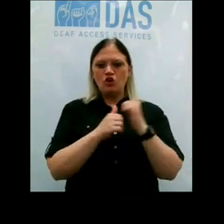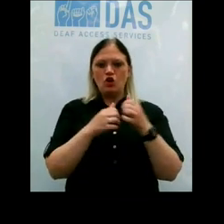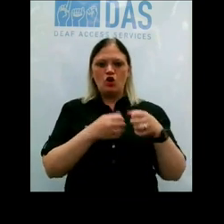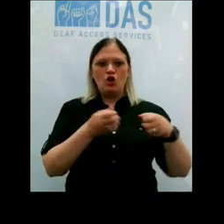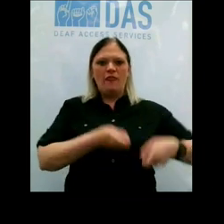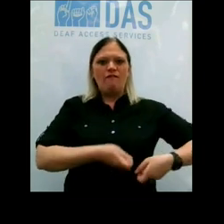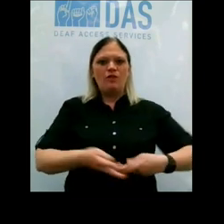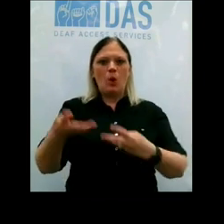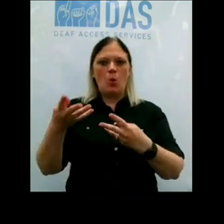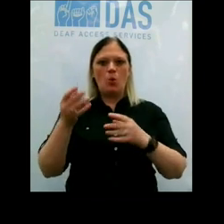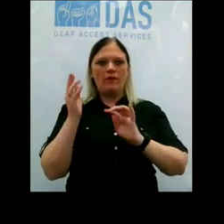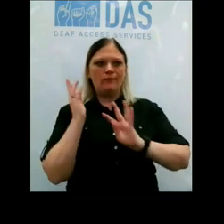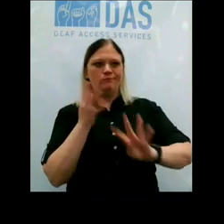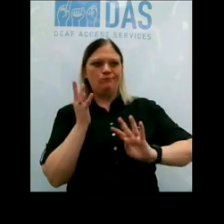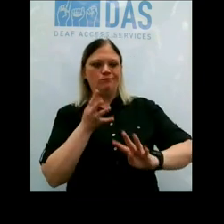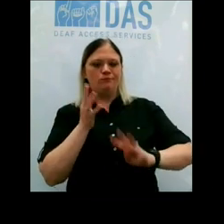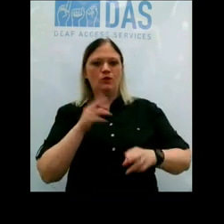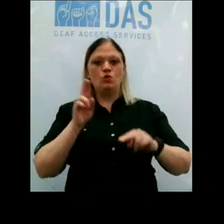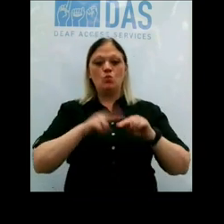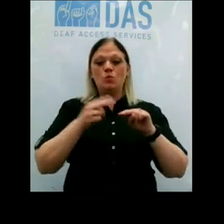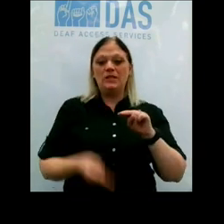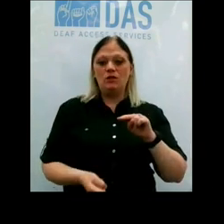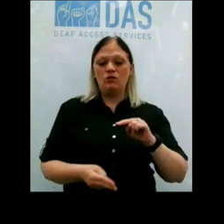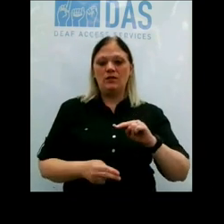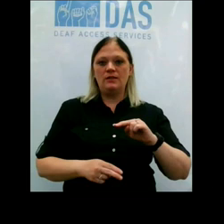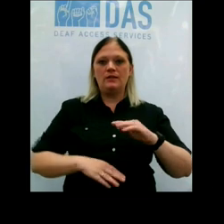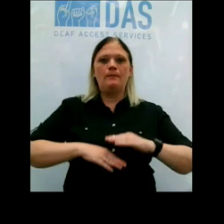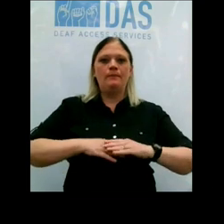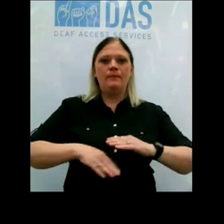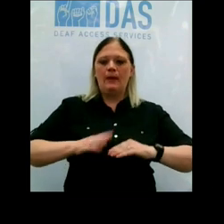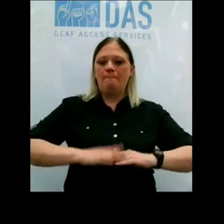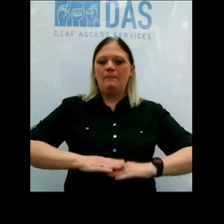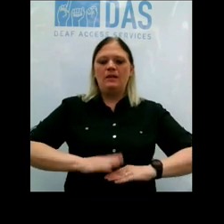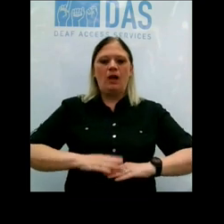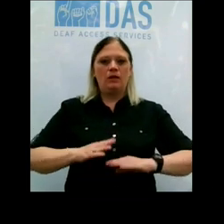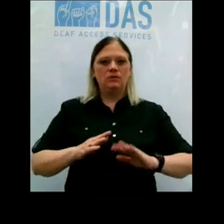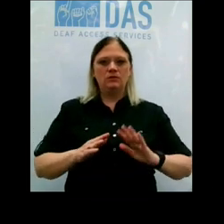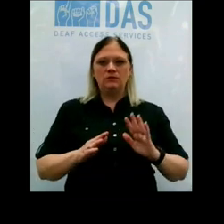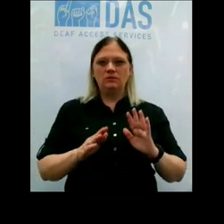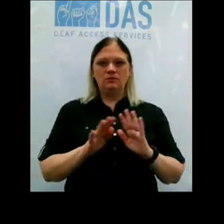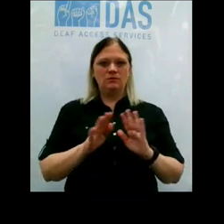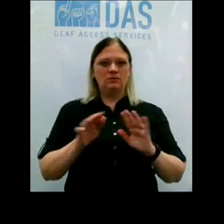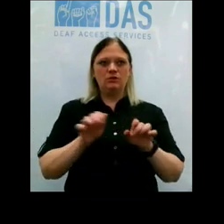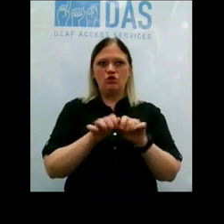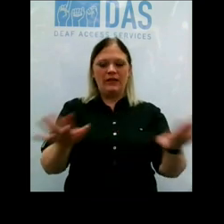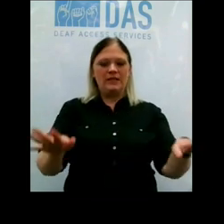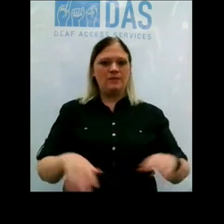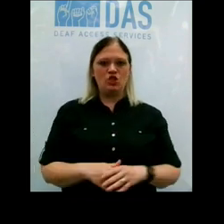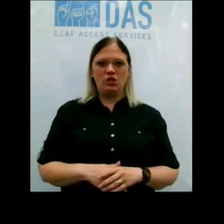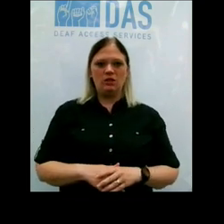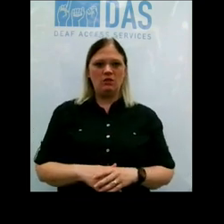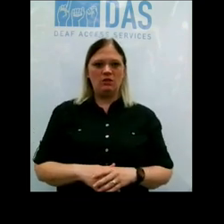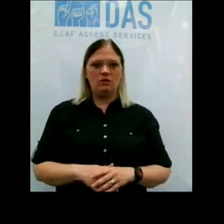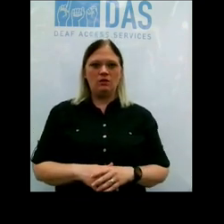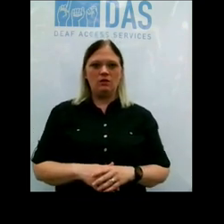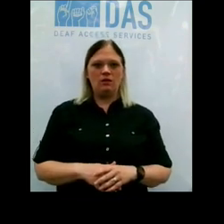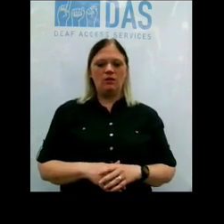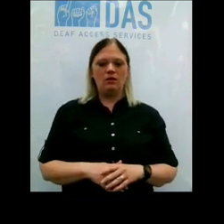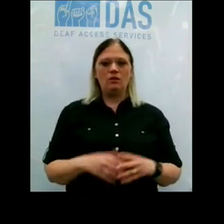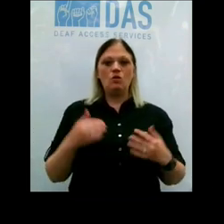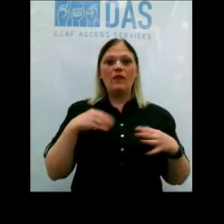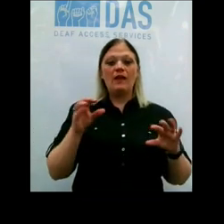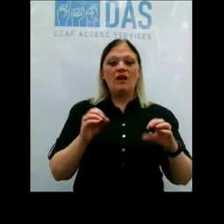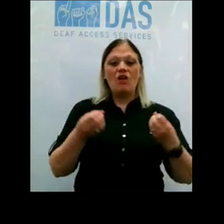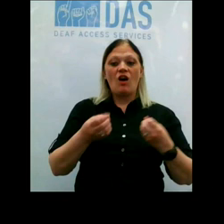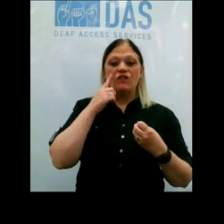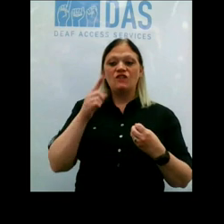flow to decrease and really minimize risk of COVID-19 transmission. So the offices have areas for well